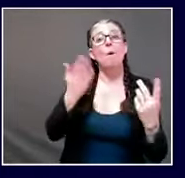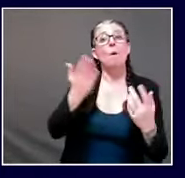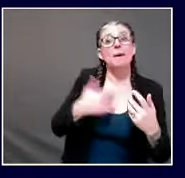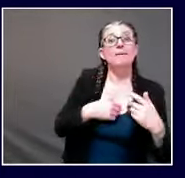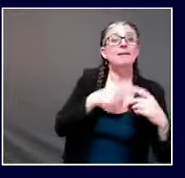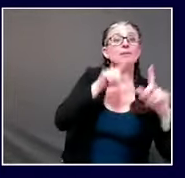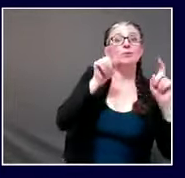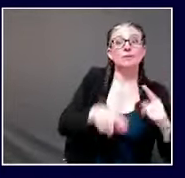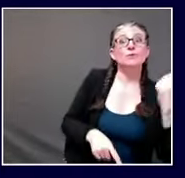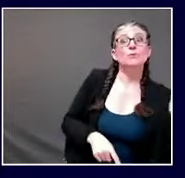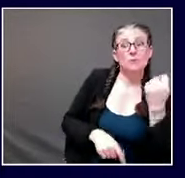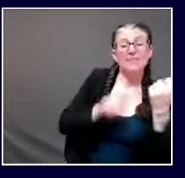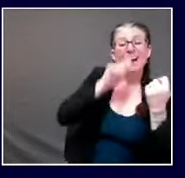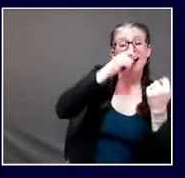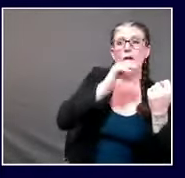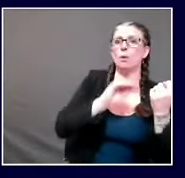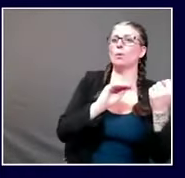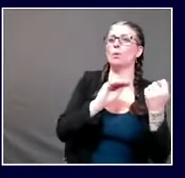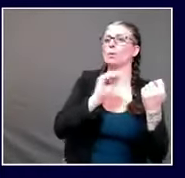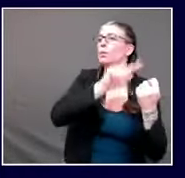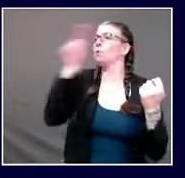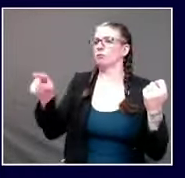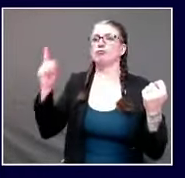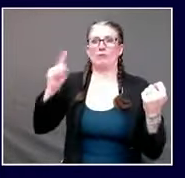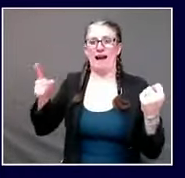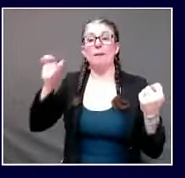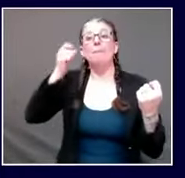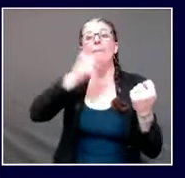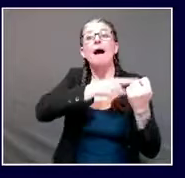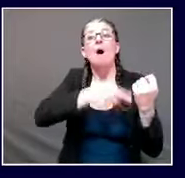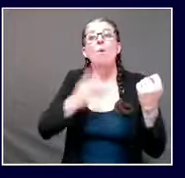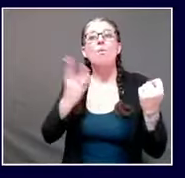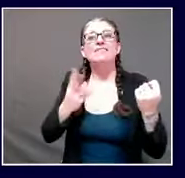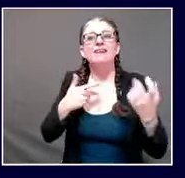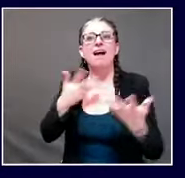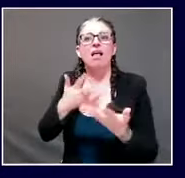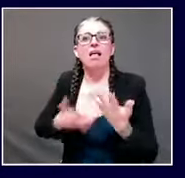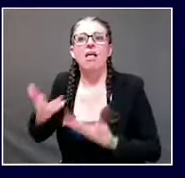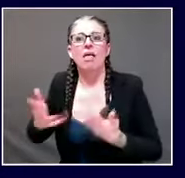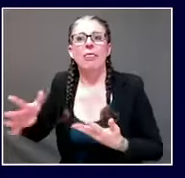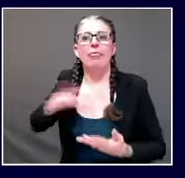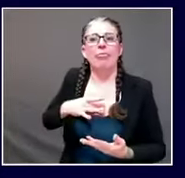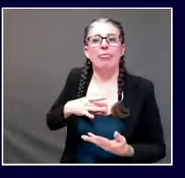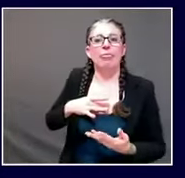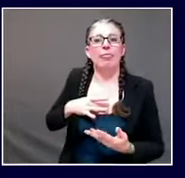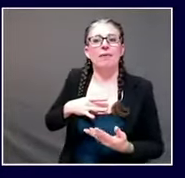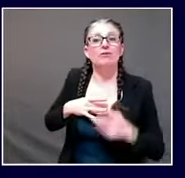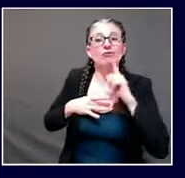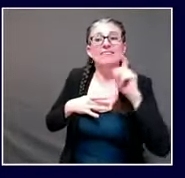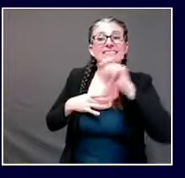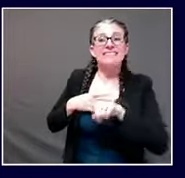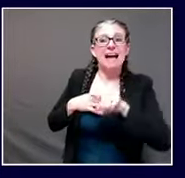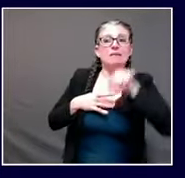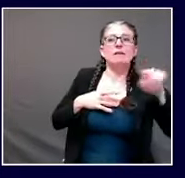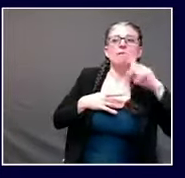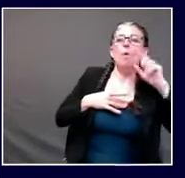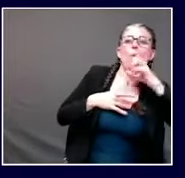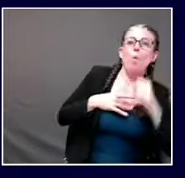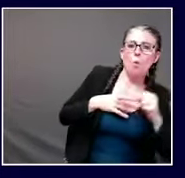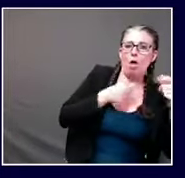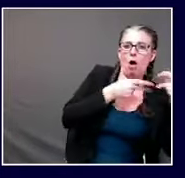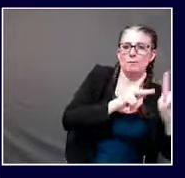all the more reason why we can't let down our guard with the basics face coverings physical distancing